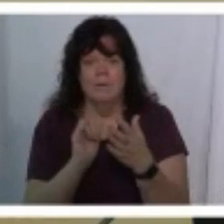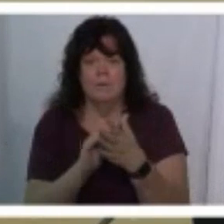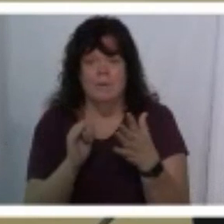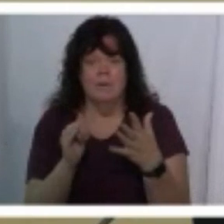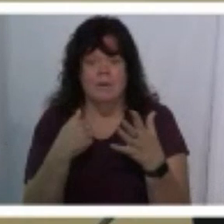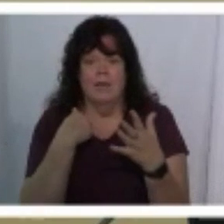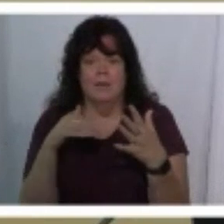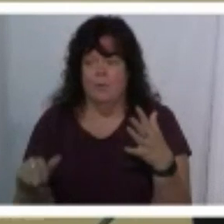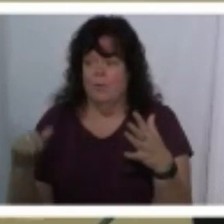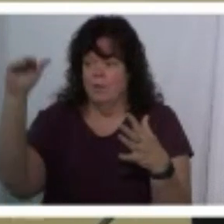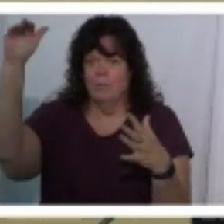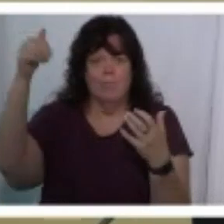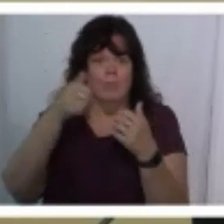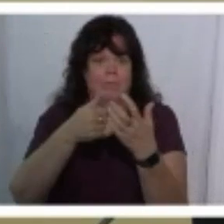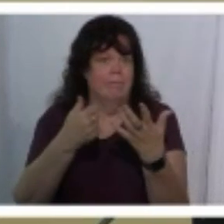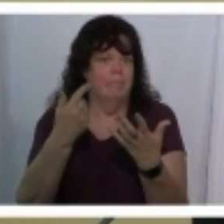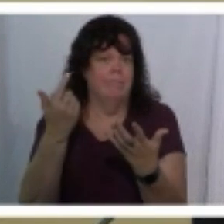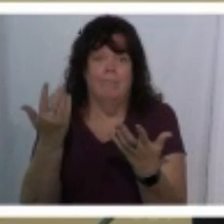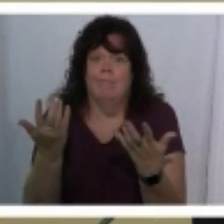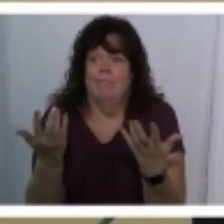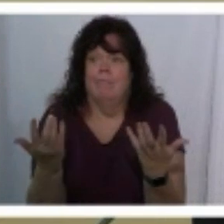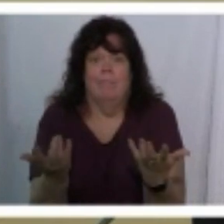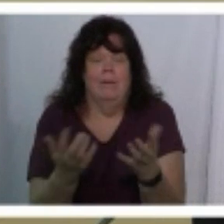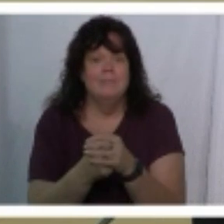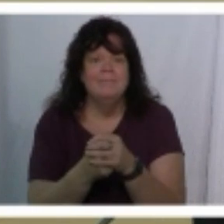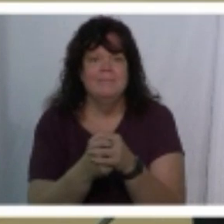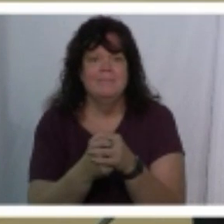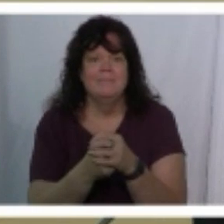grown up with um